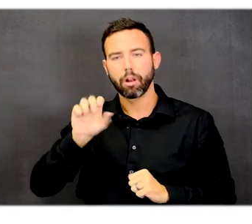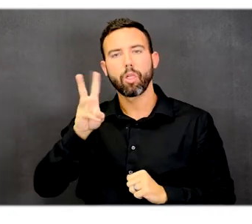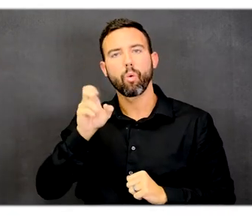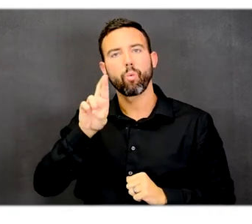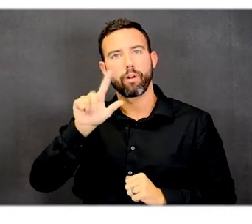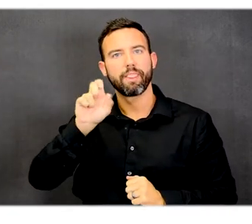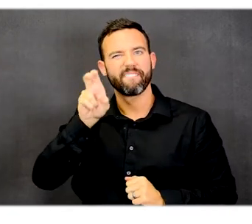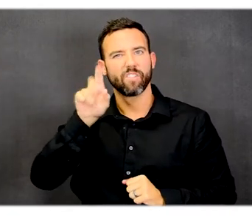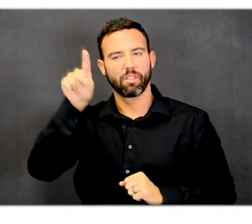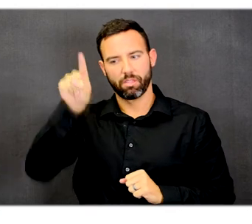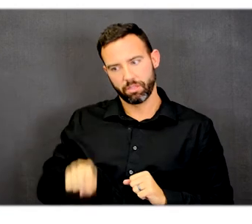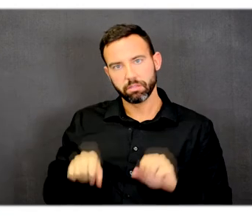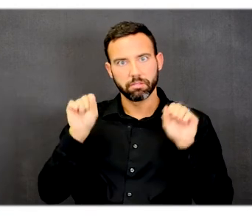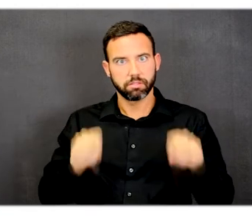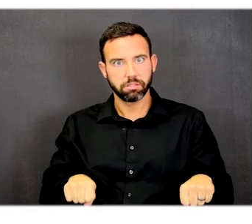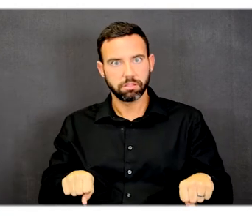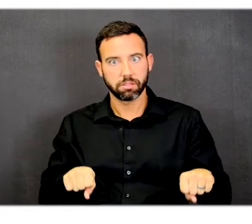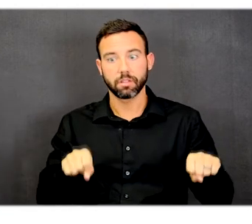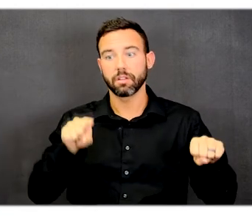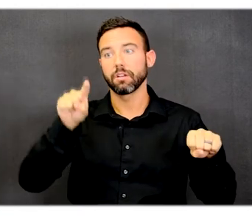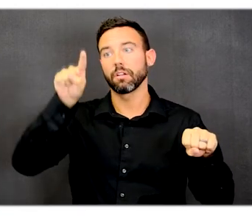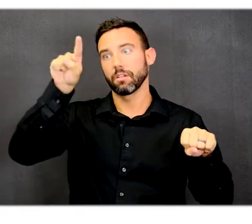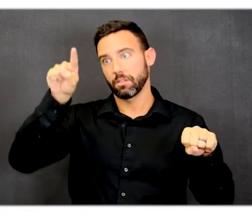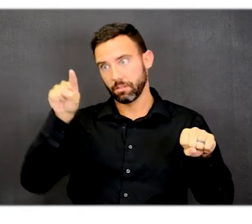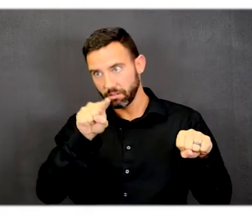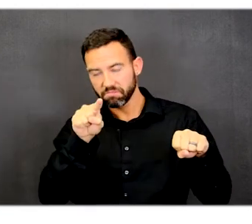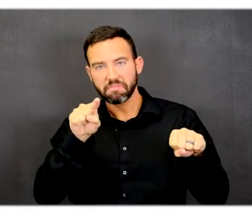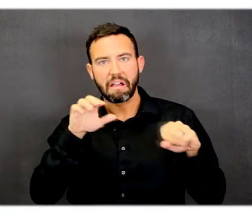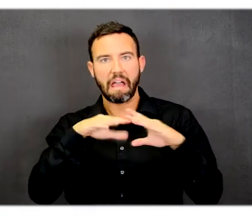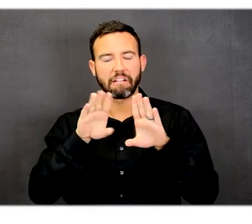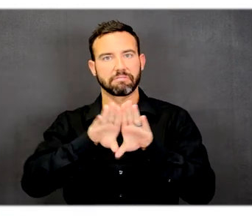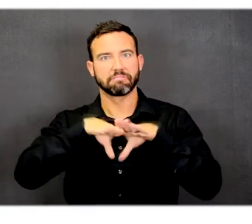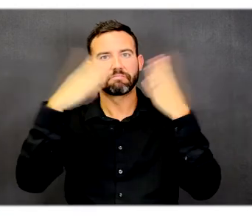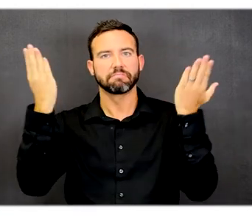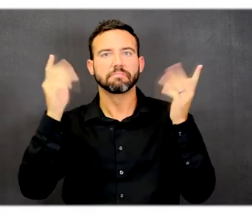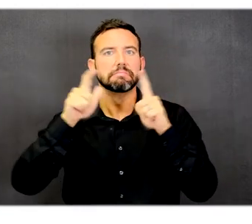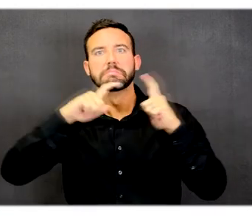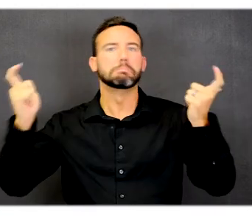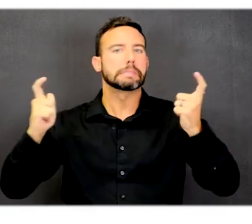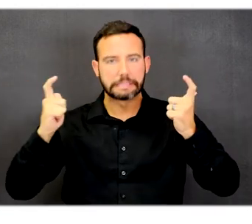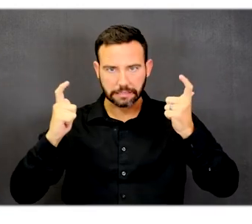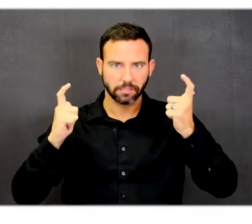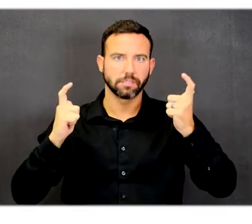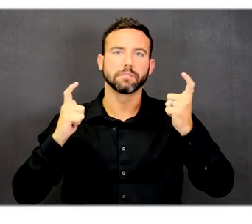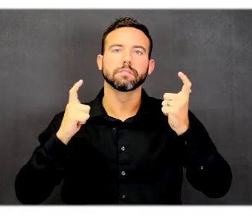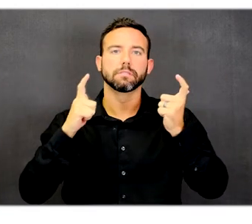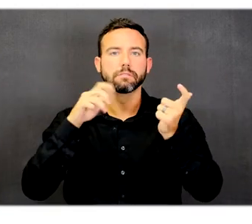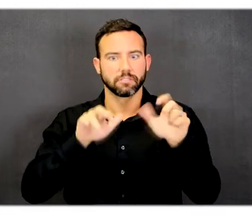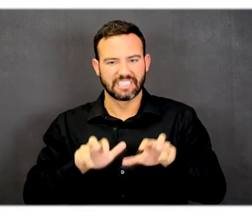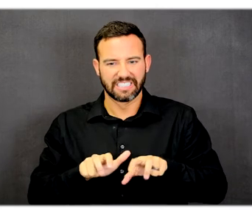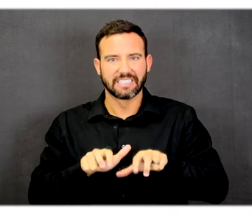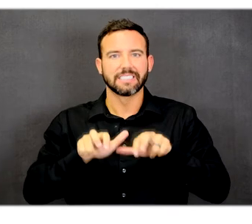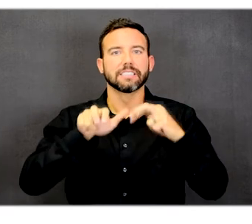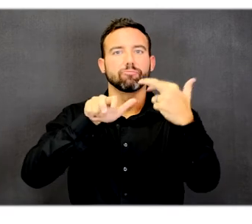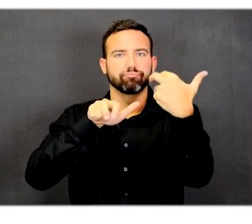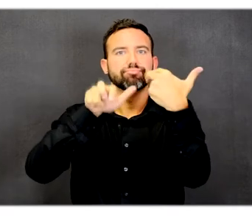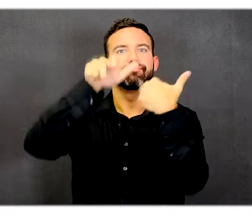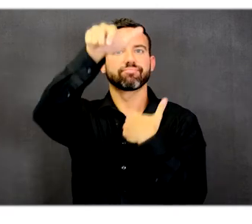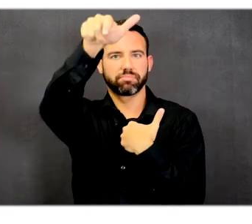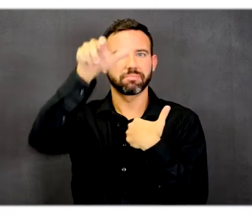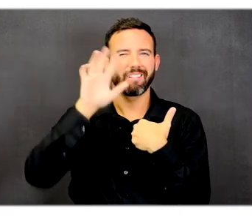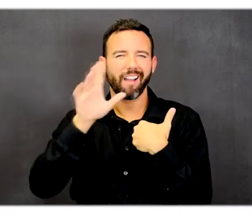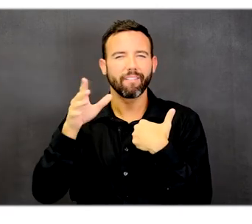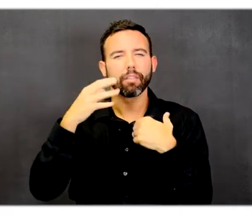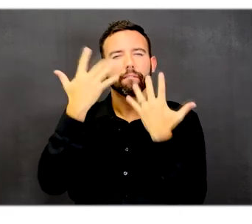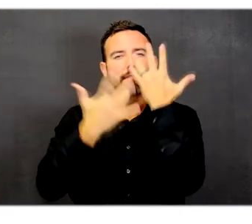South of that, there is a main central staircase that has those fire doors that drop down and create a safe, secure place